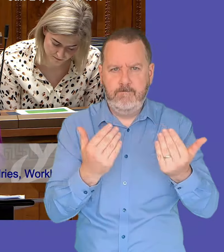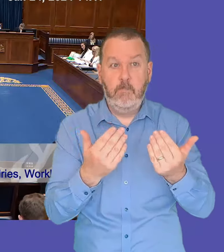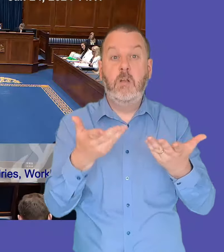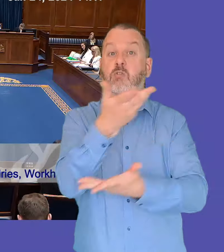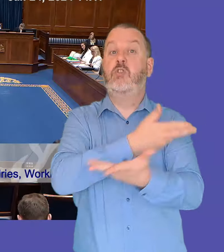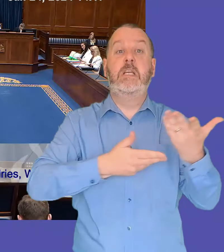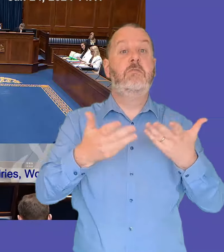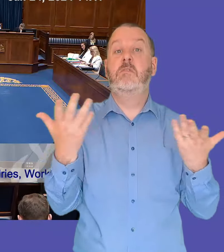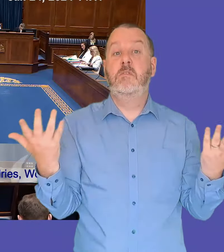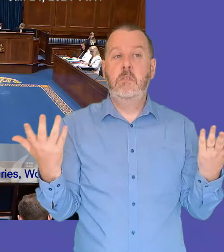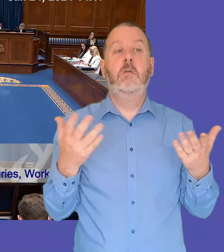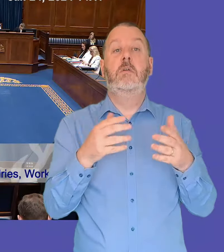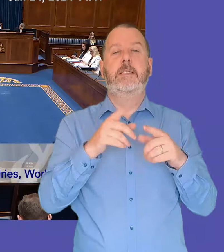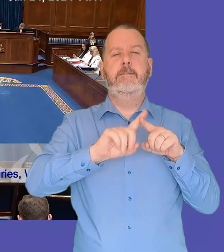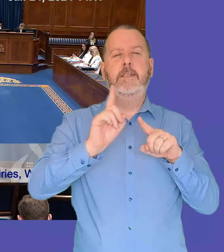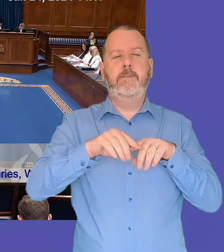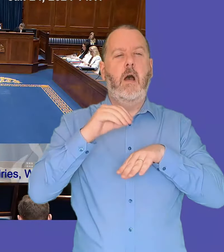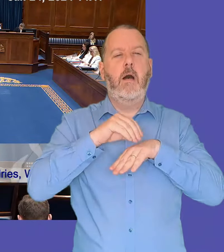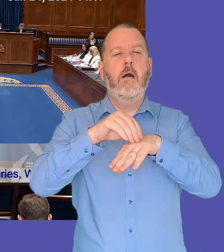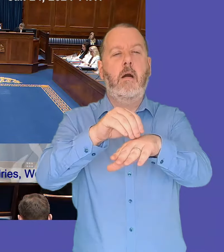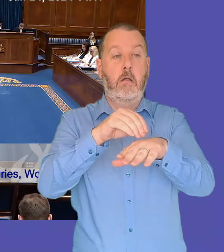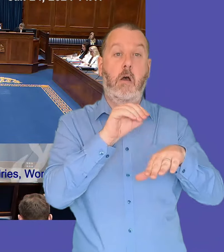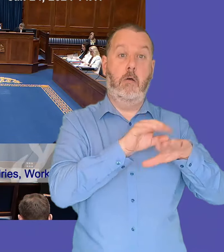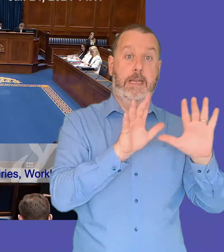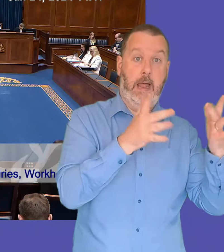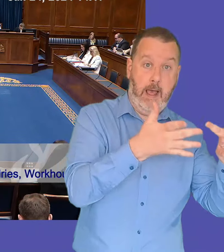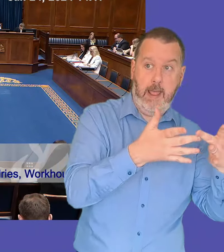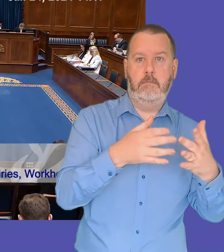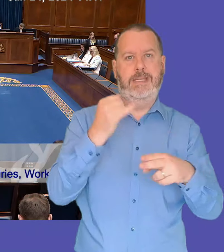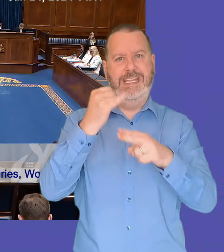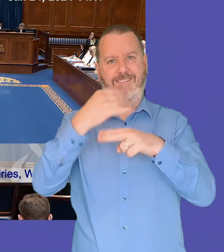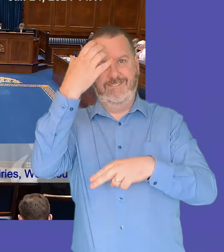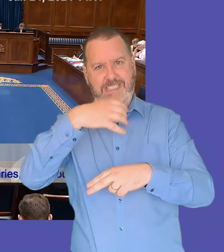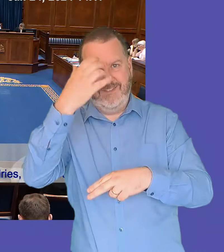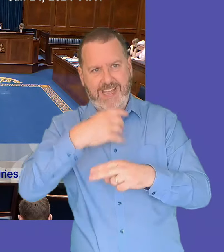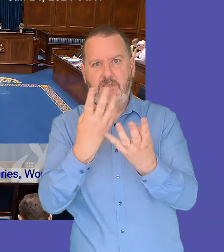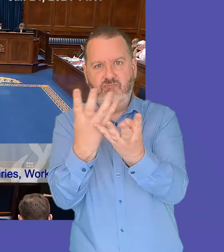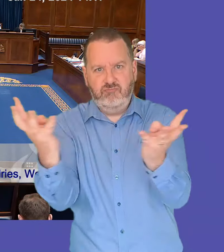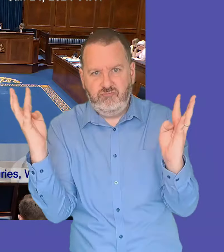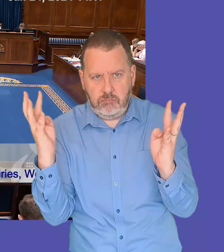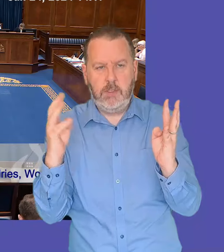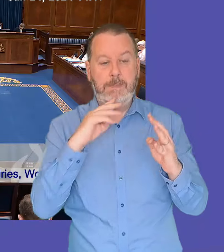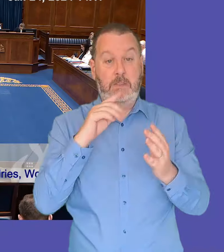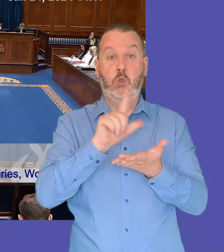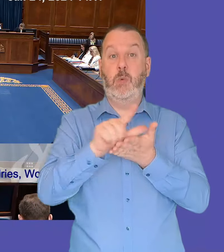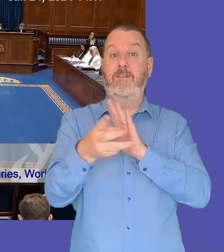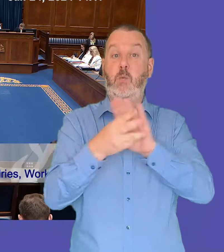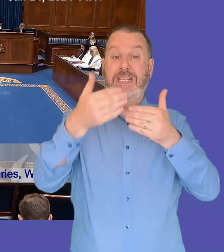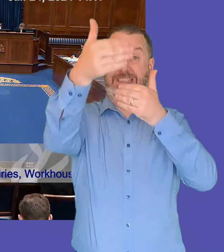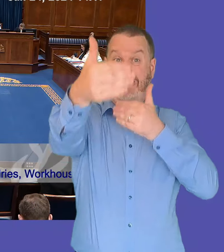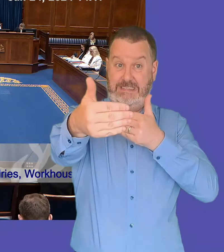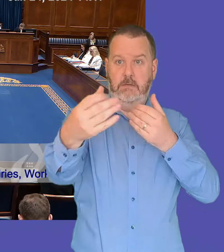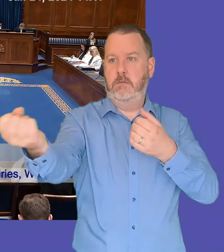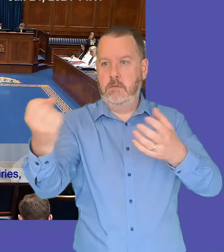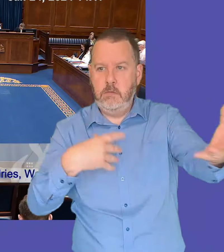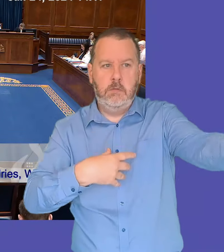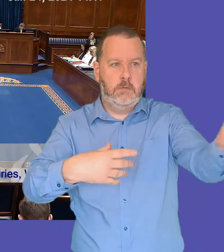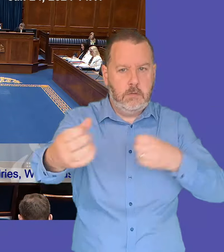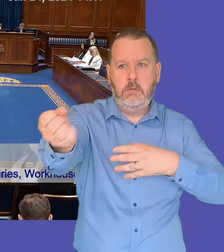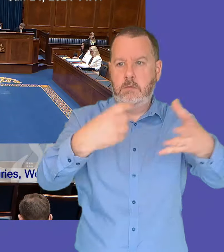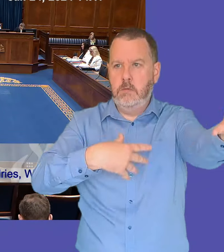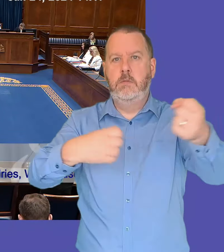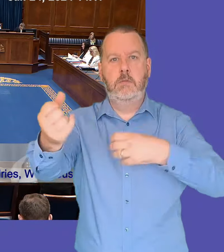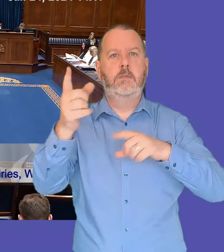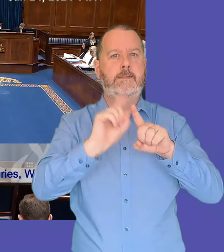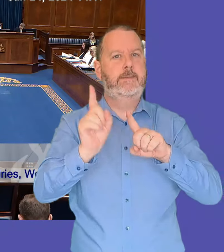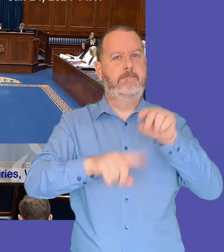online and face-to-face events to make sure that as many people as possible have the opportunity to contribute during the 12-week period and this remains one of the